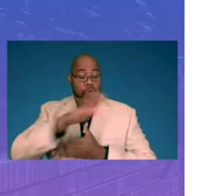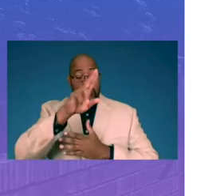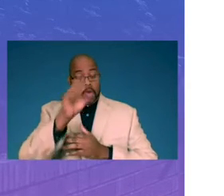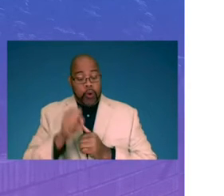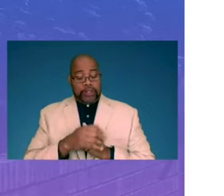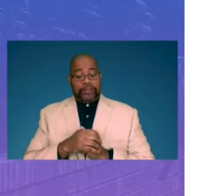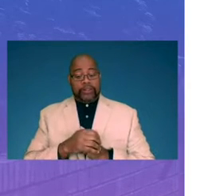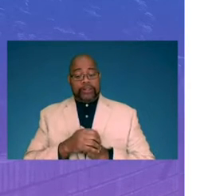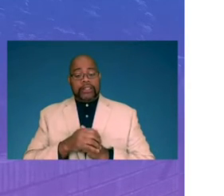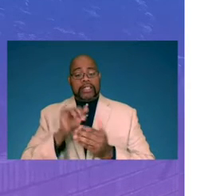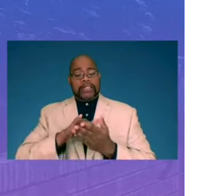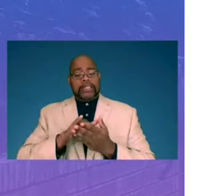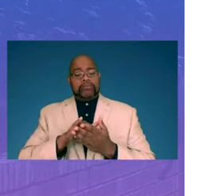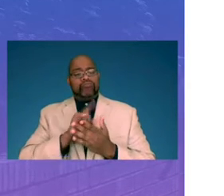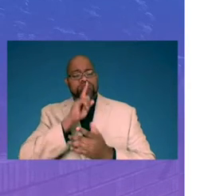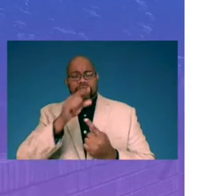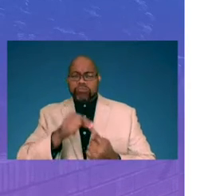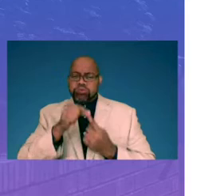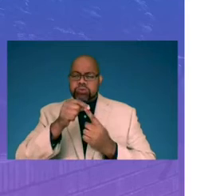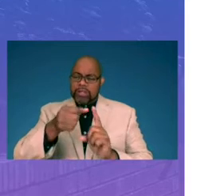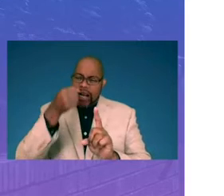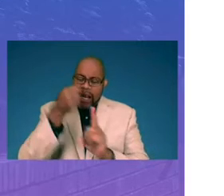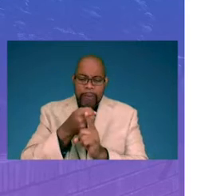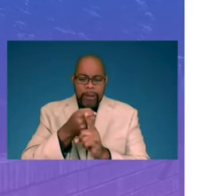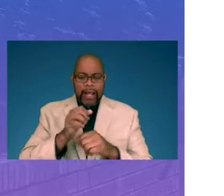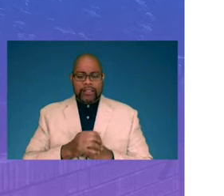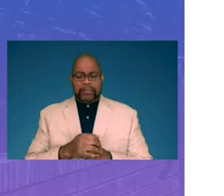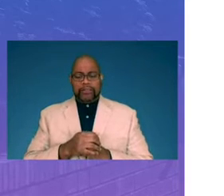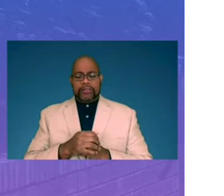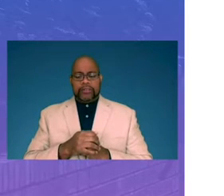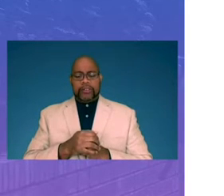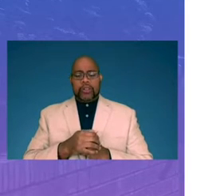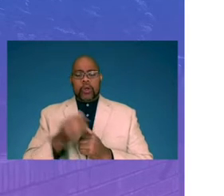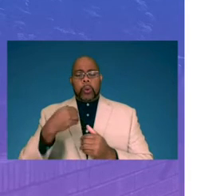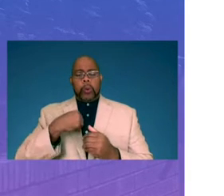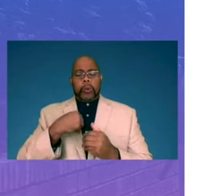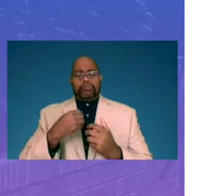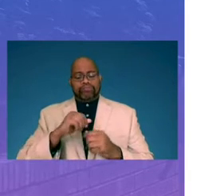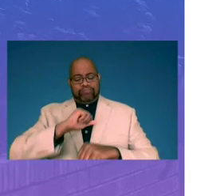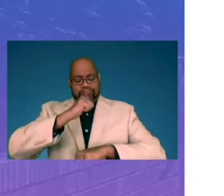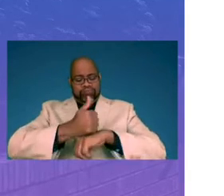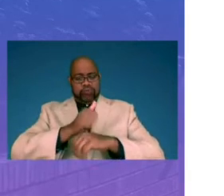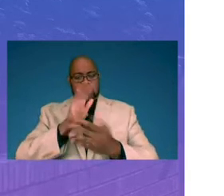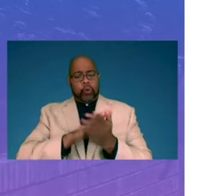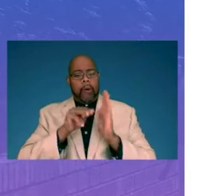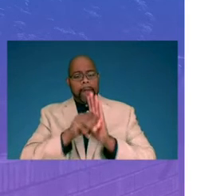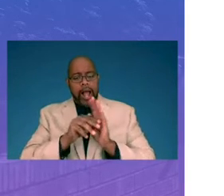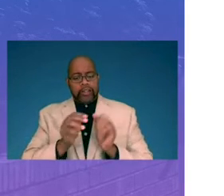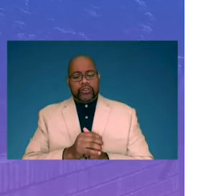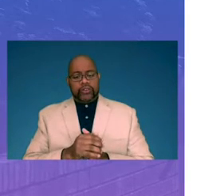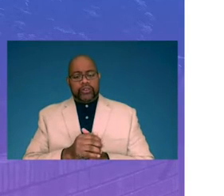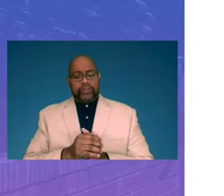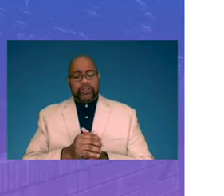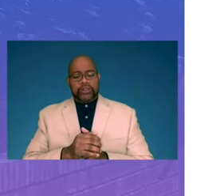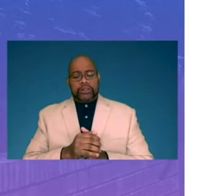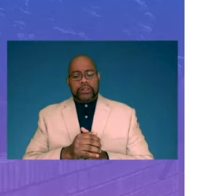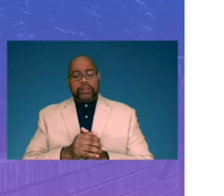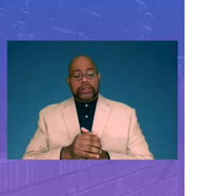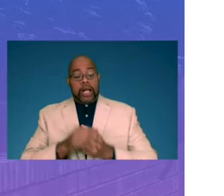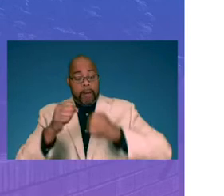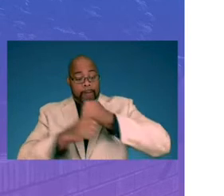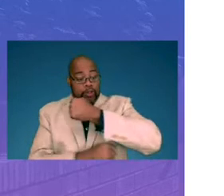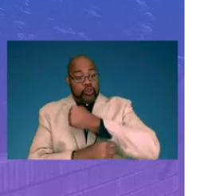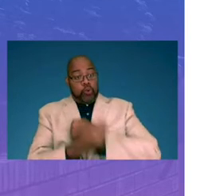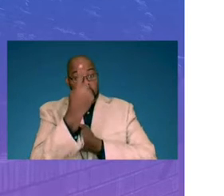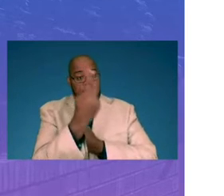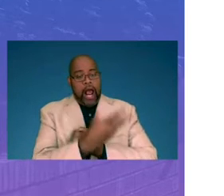have been especially impactful as we implement community schools models, Pillars 1 and